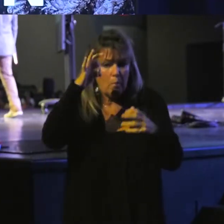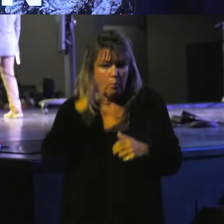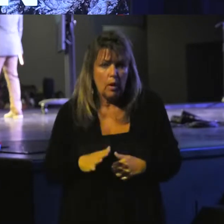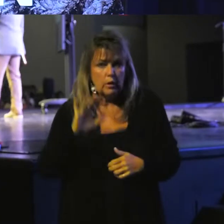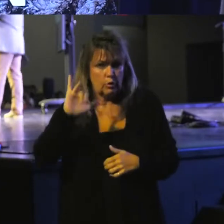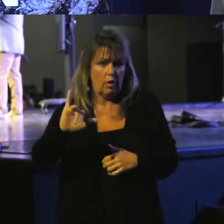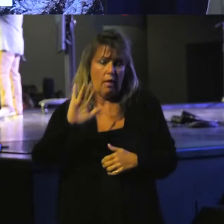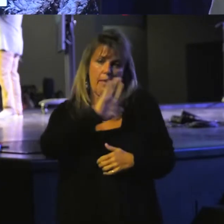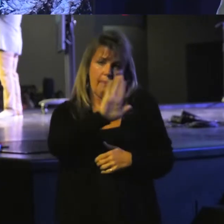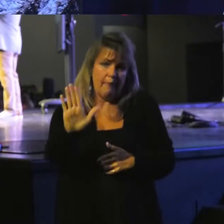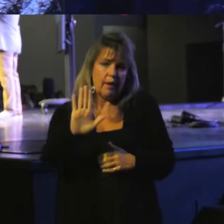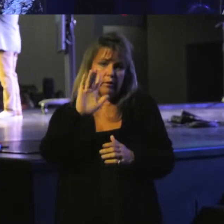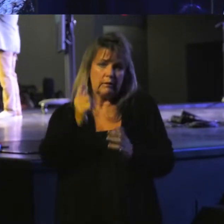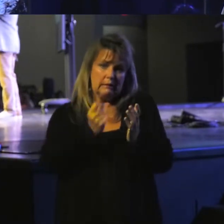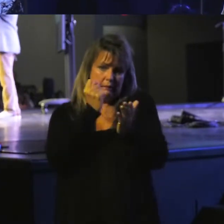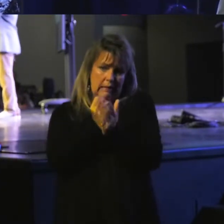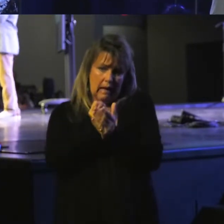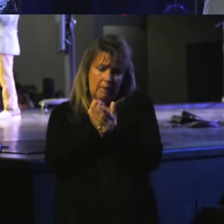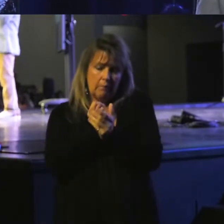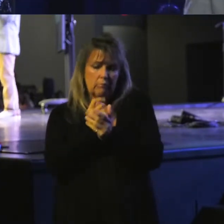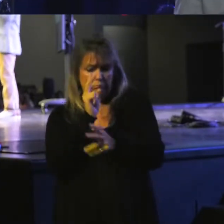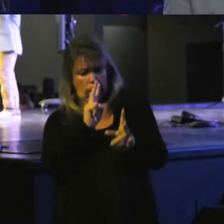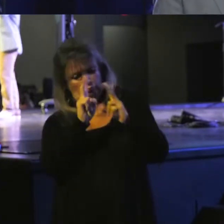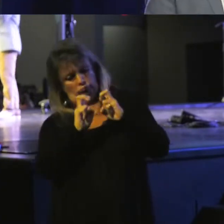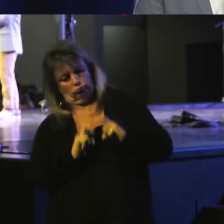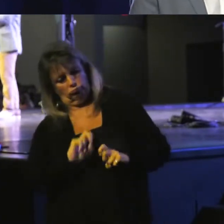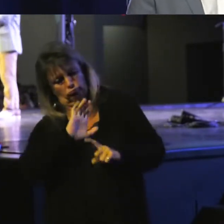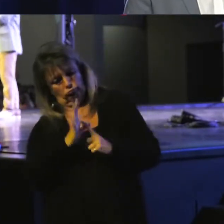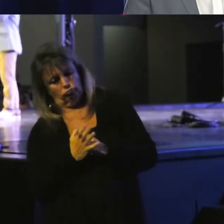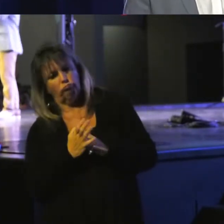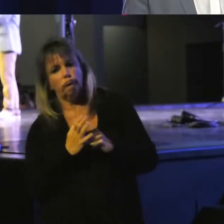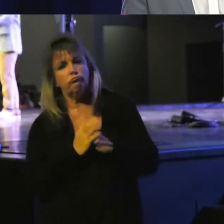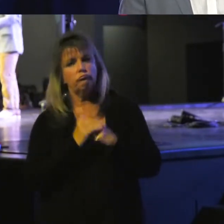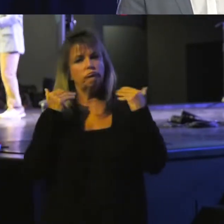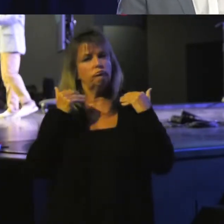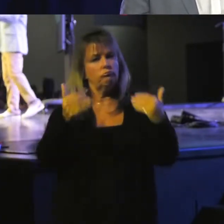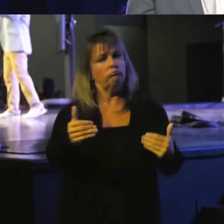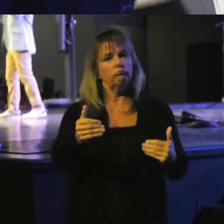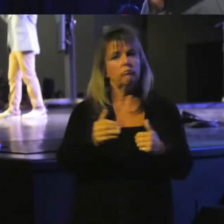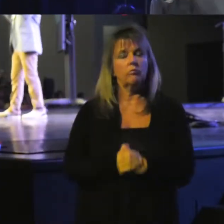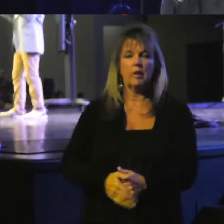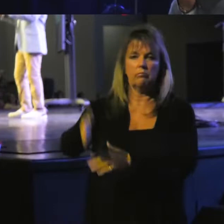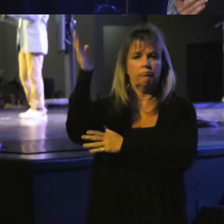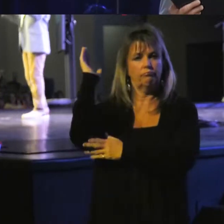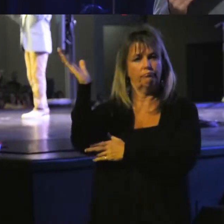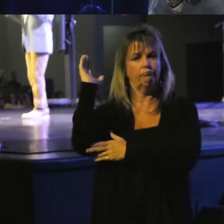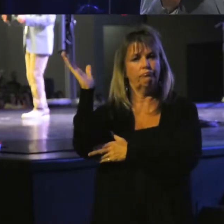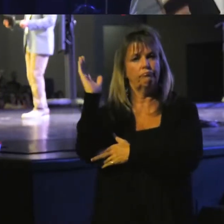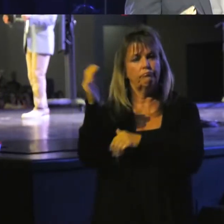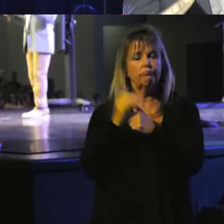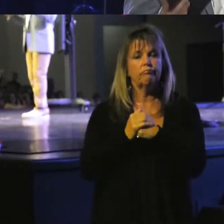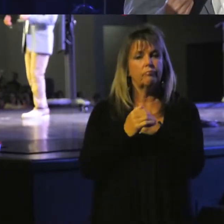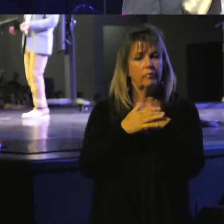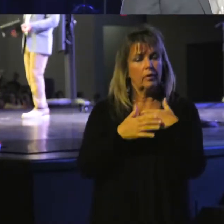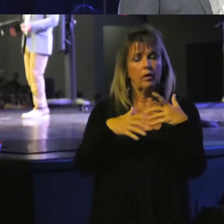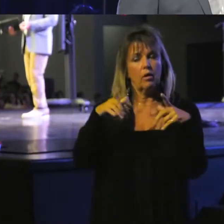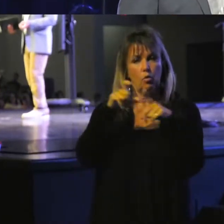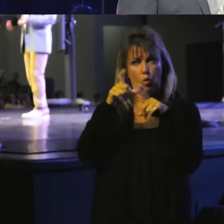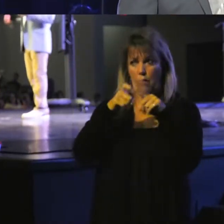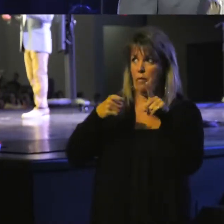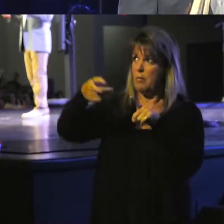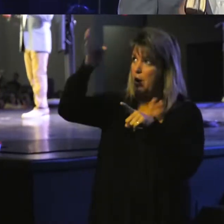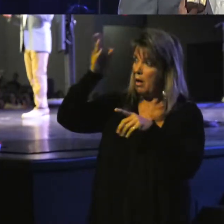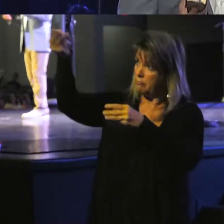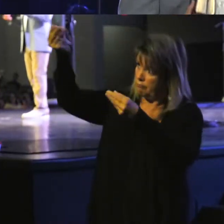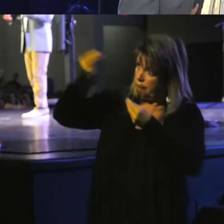in their day looking into their culture, stepping up to the microphone of their platform, and speaking a word from God.